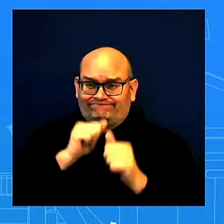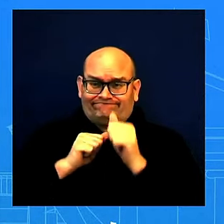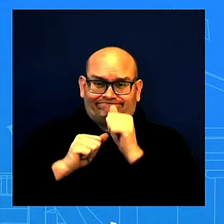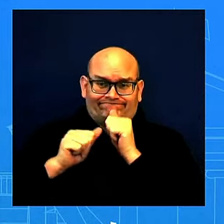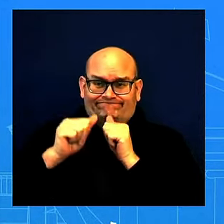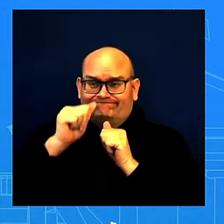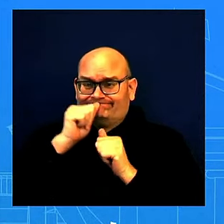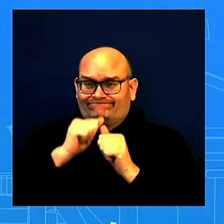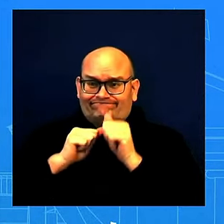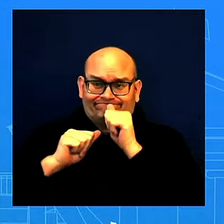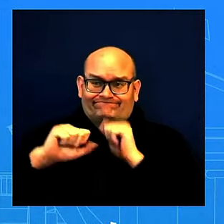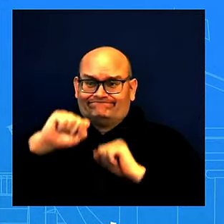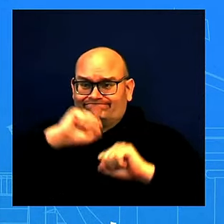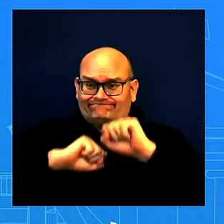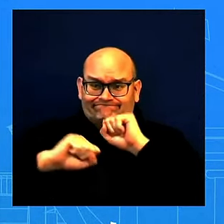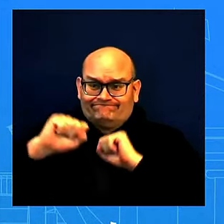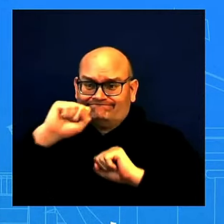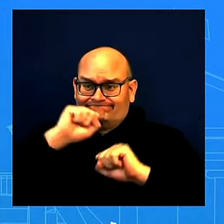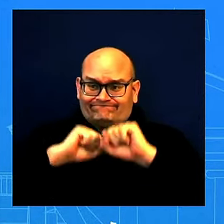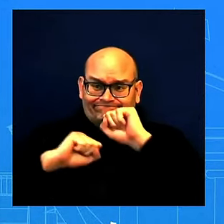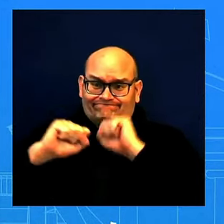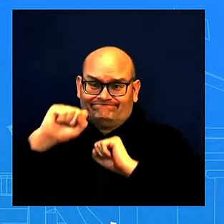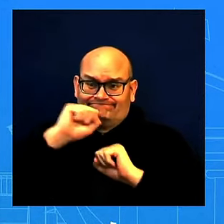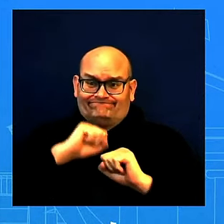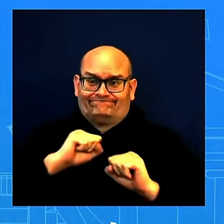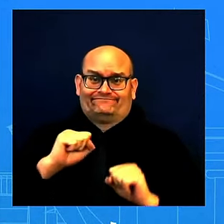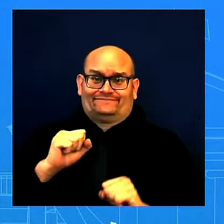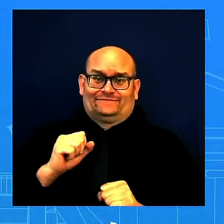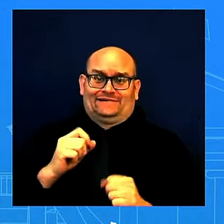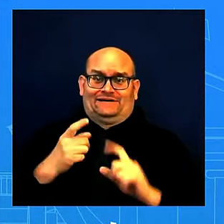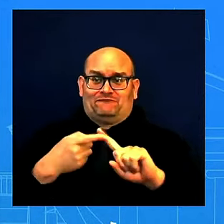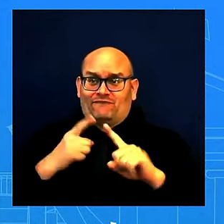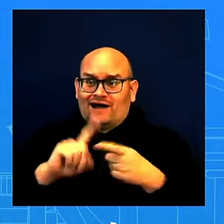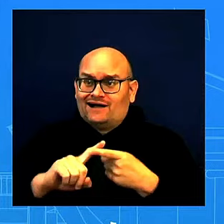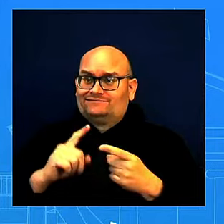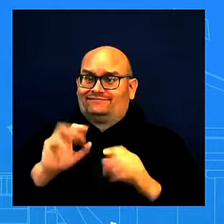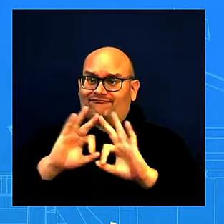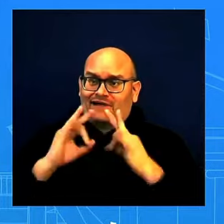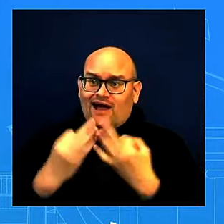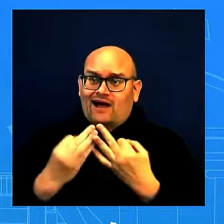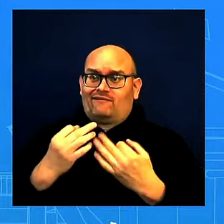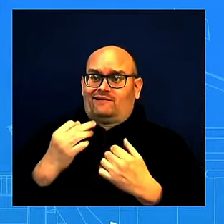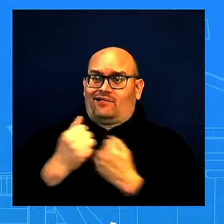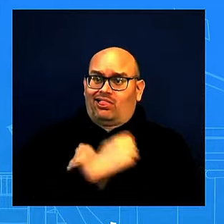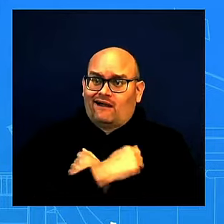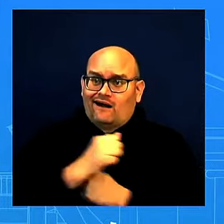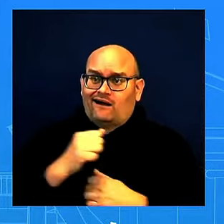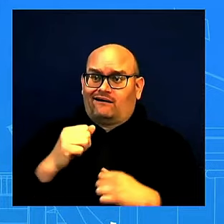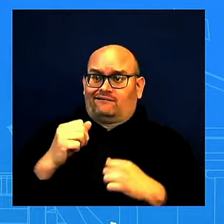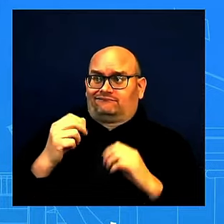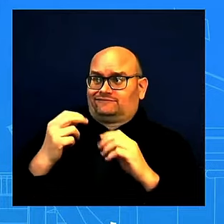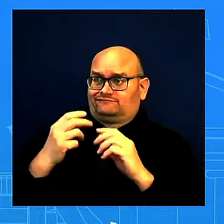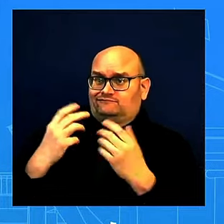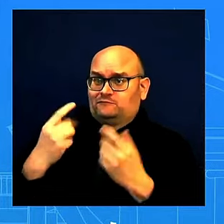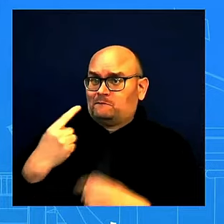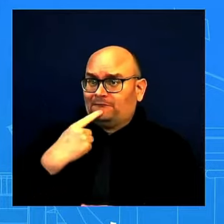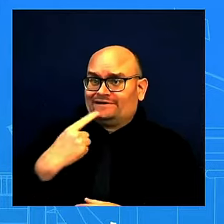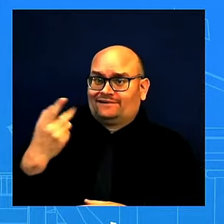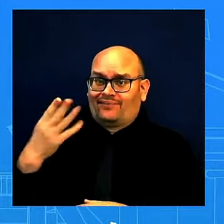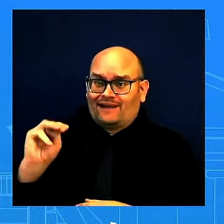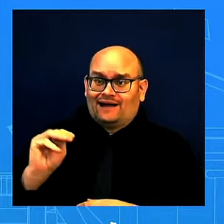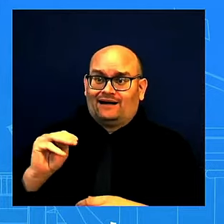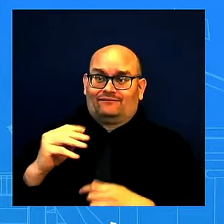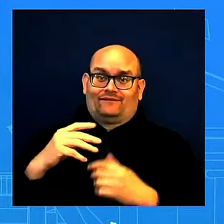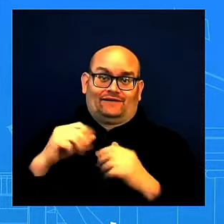their loved ones. And so we are going to continue to do that work. We're going to continue to do that work. Does the President feel like it's time for the Federal